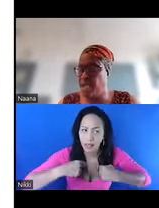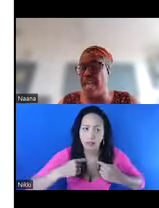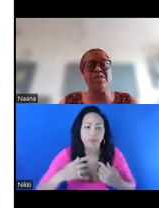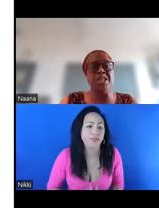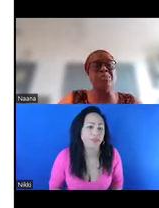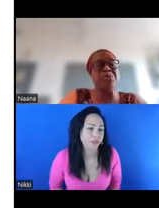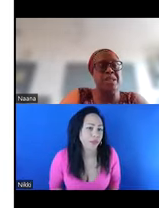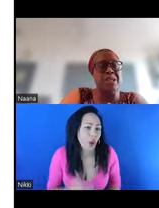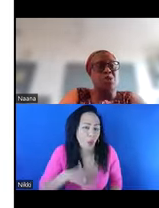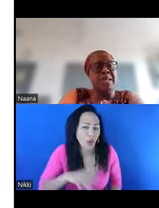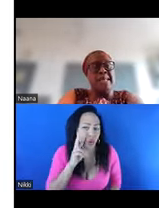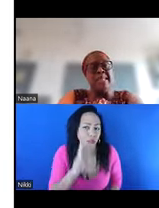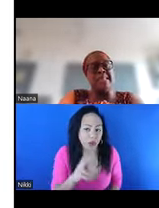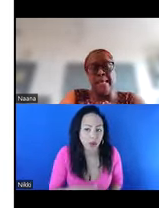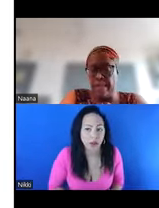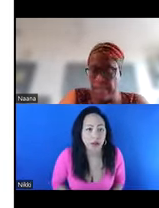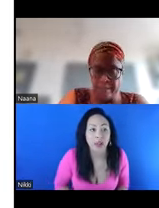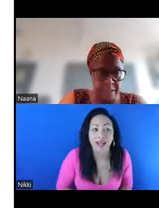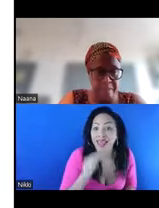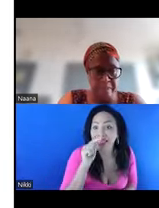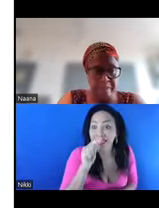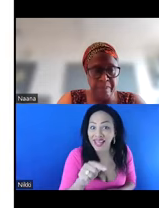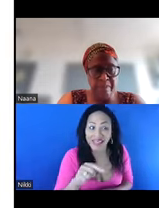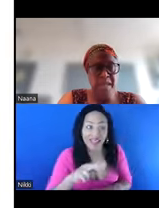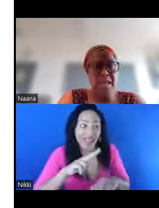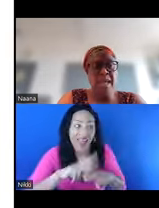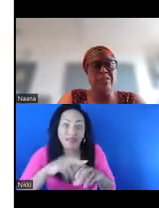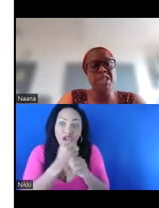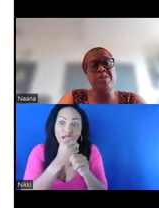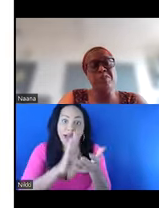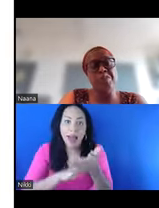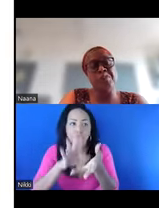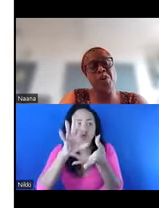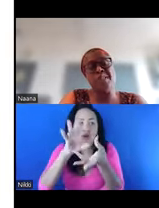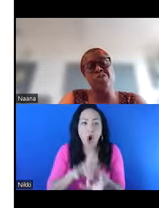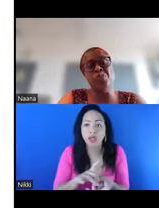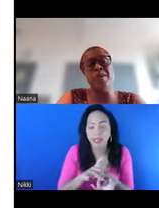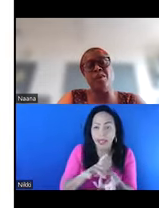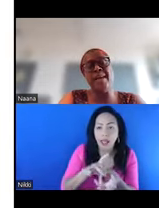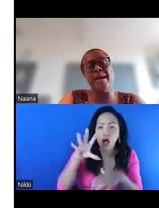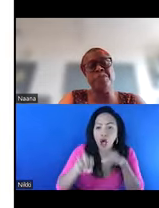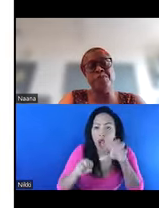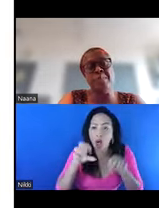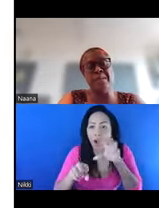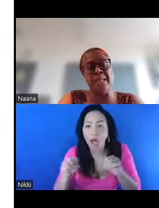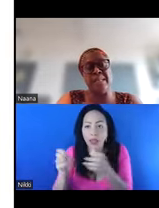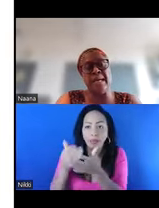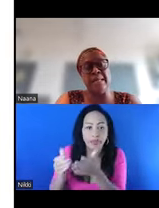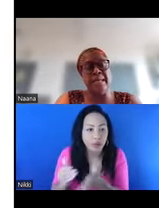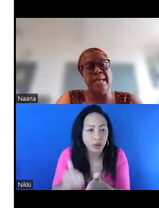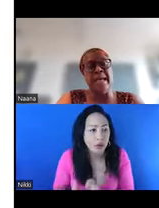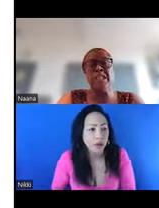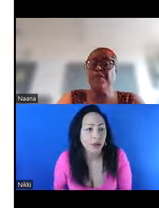around FGM through a decolonizing lens. FGM involves the removal of healthy female